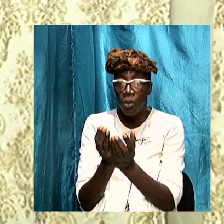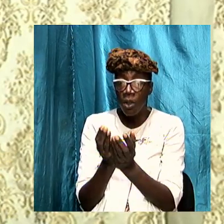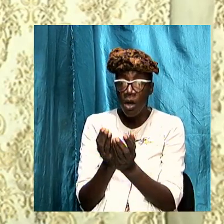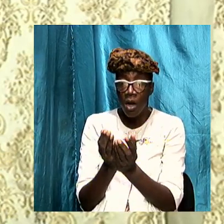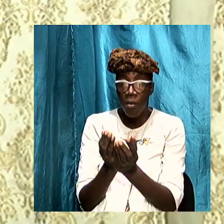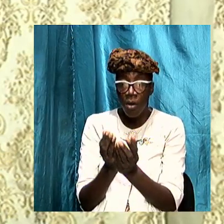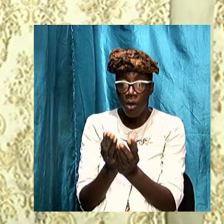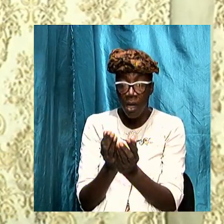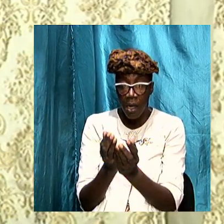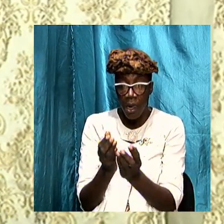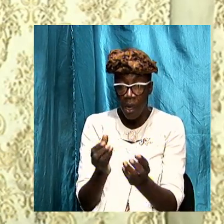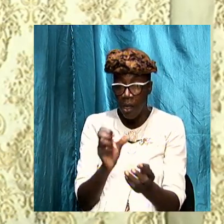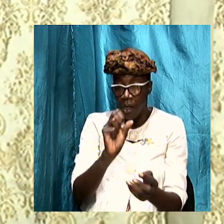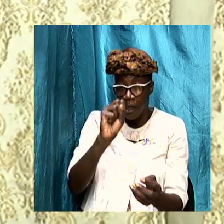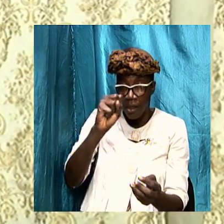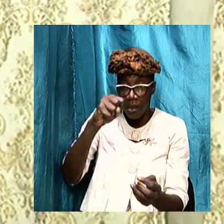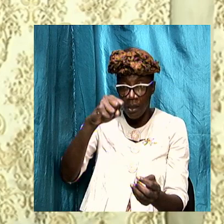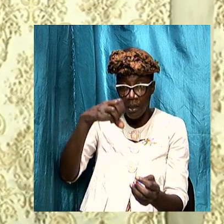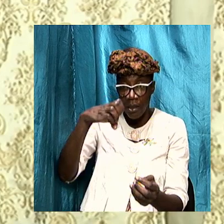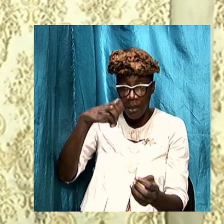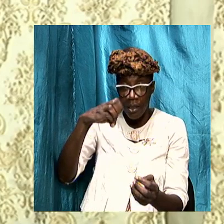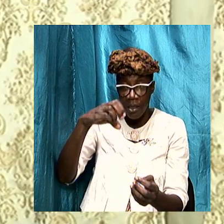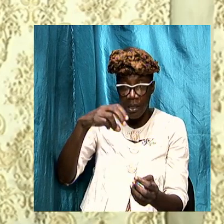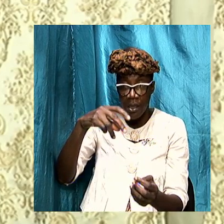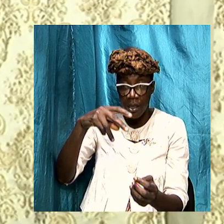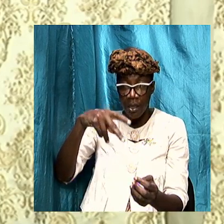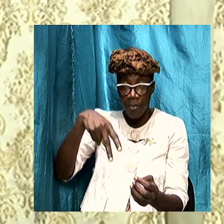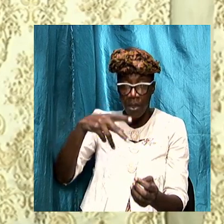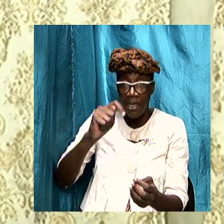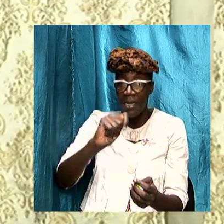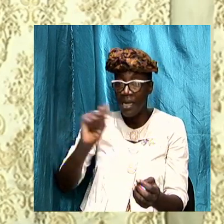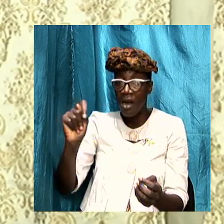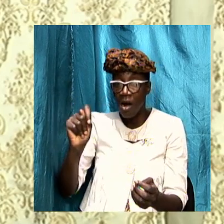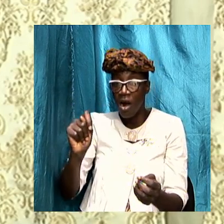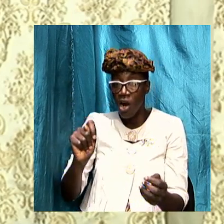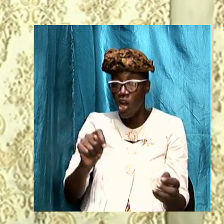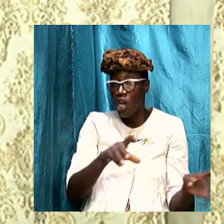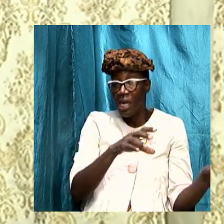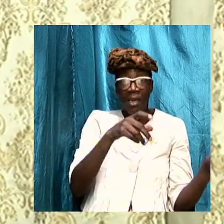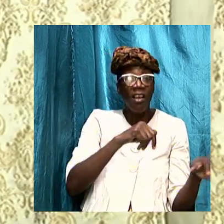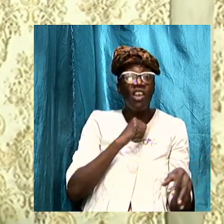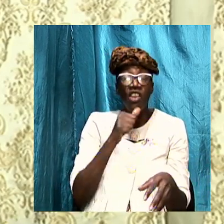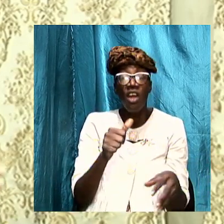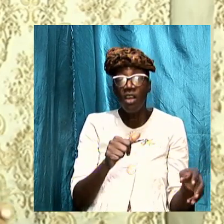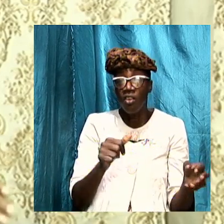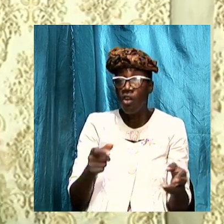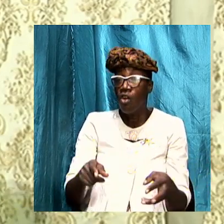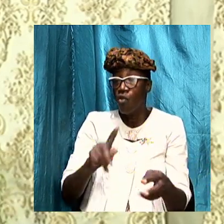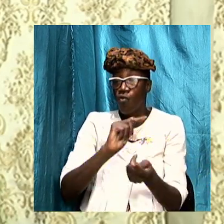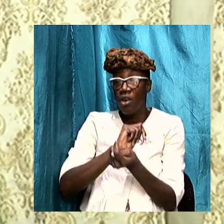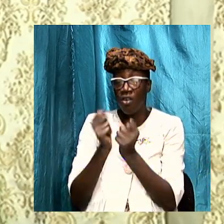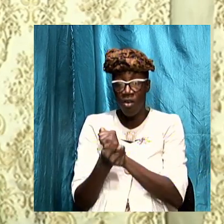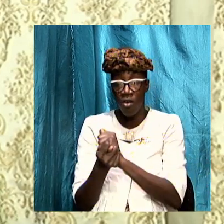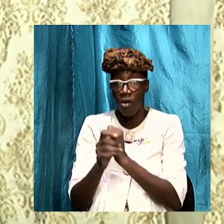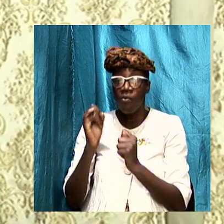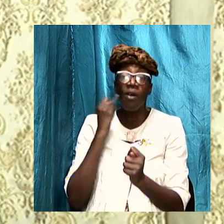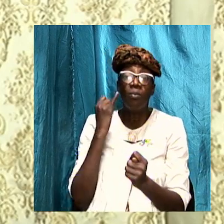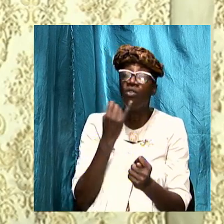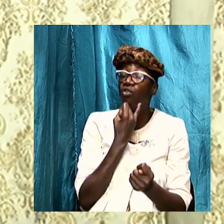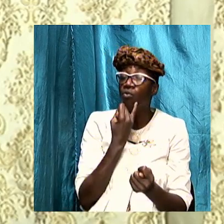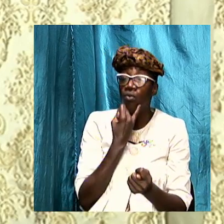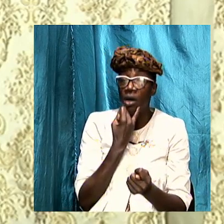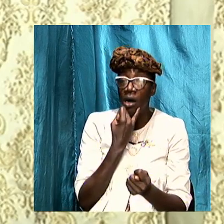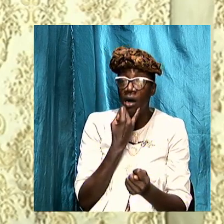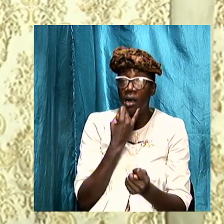Judah nor a Lord give her from between his feet until Shiloh come and then Shiloh came and it made prophetic utterances